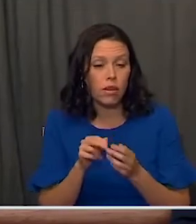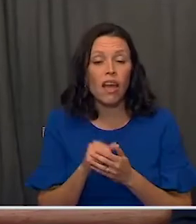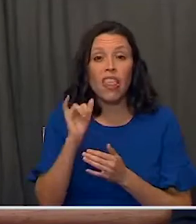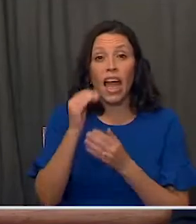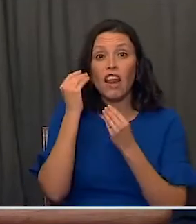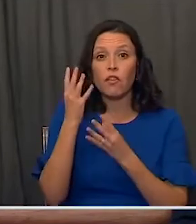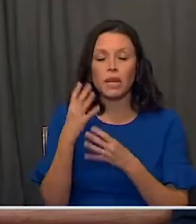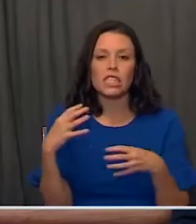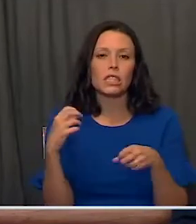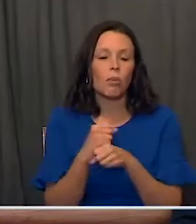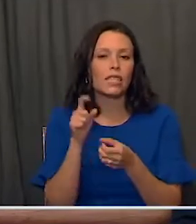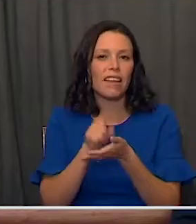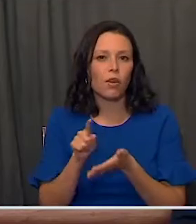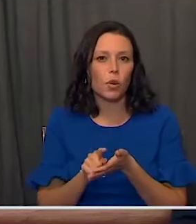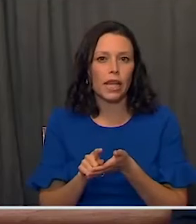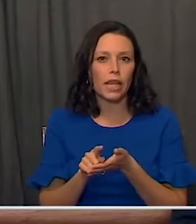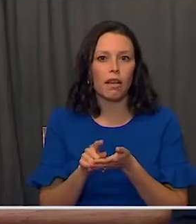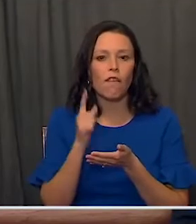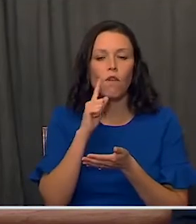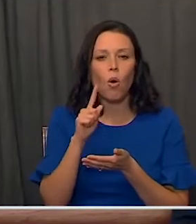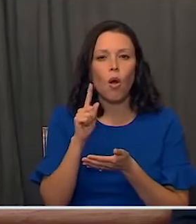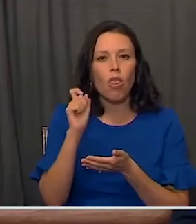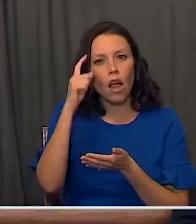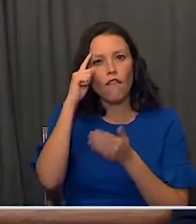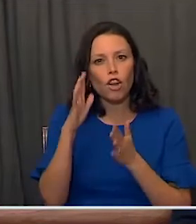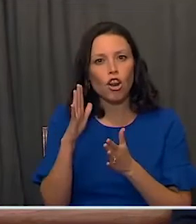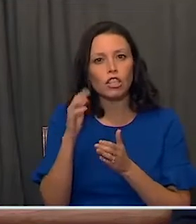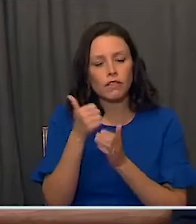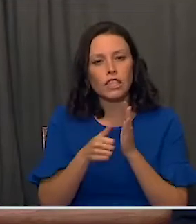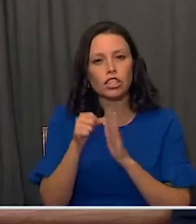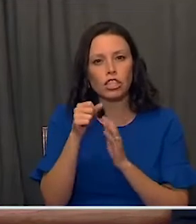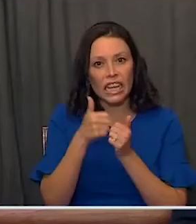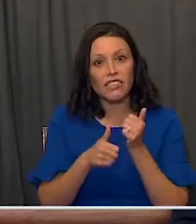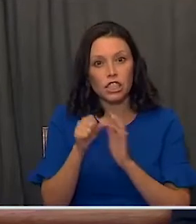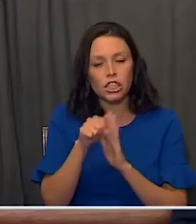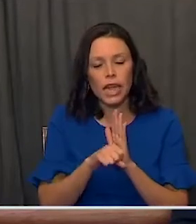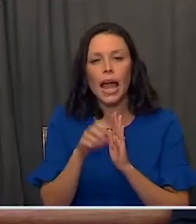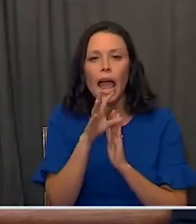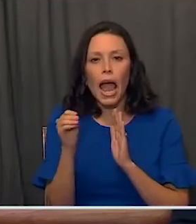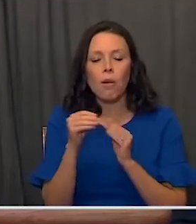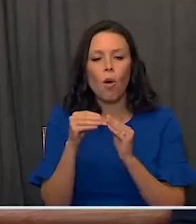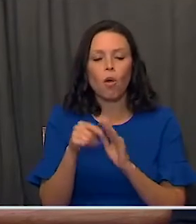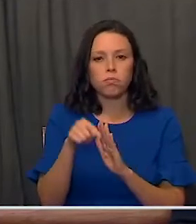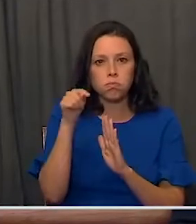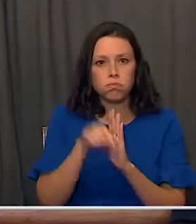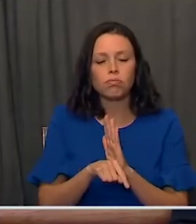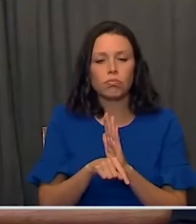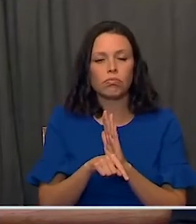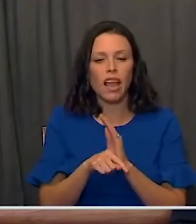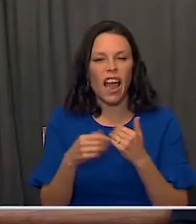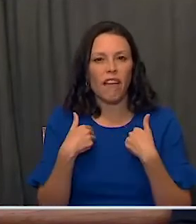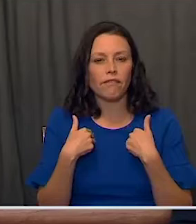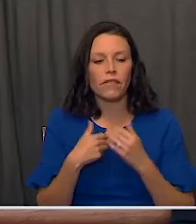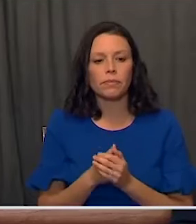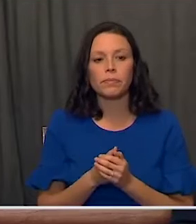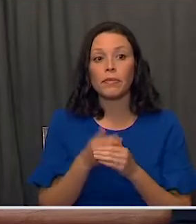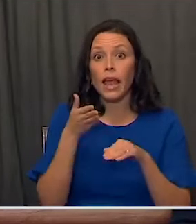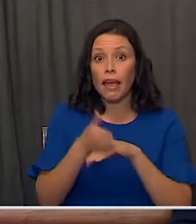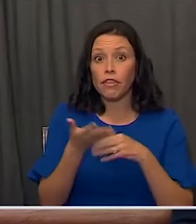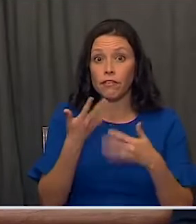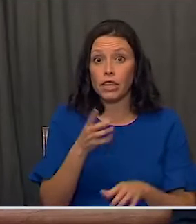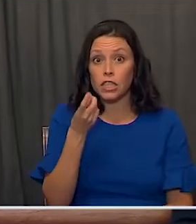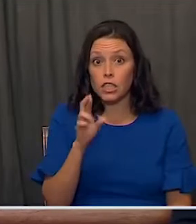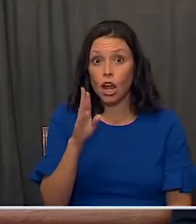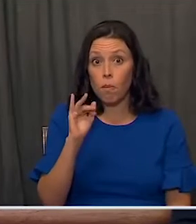is summarized each and every week for the nation's governors and provided to them in particular detail as well. After Dr. Birx